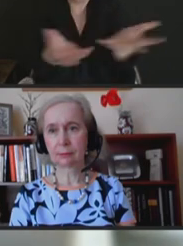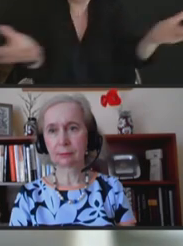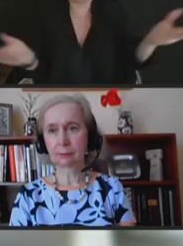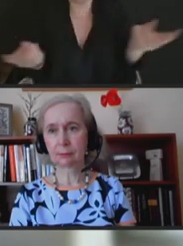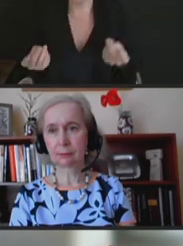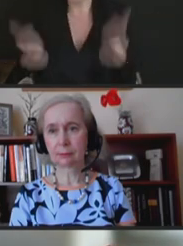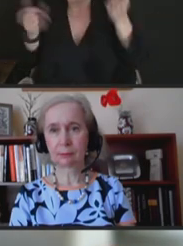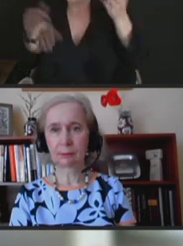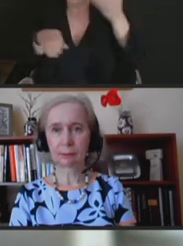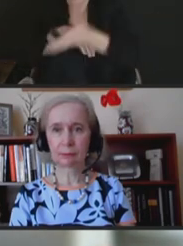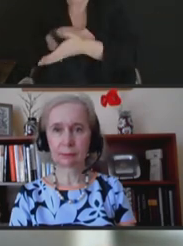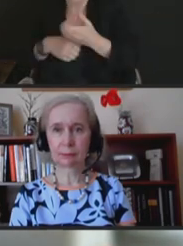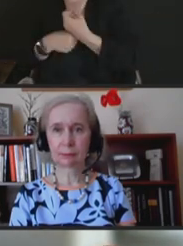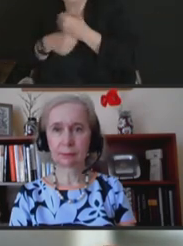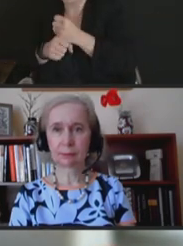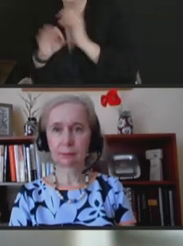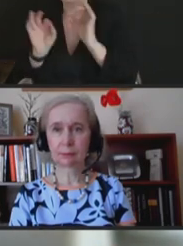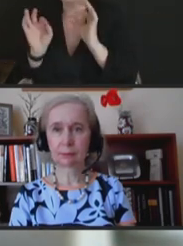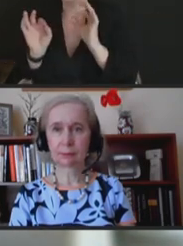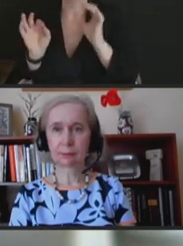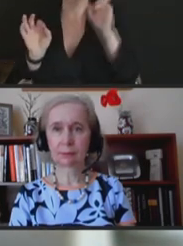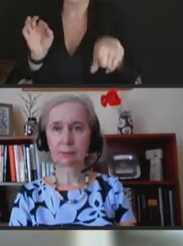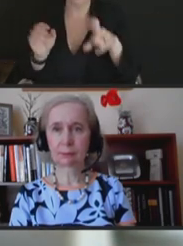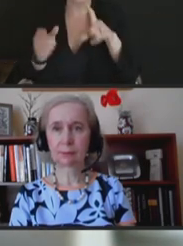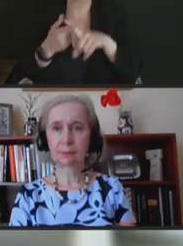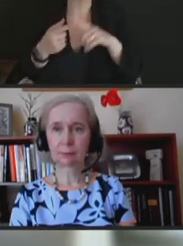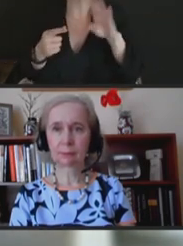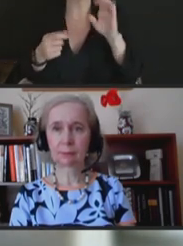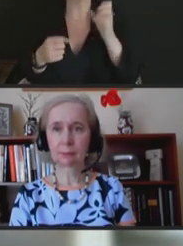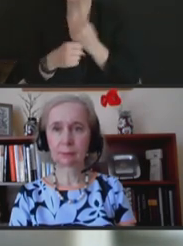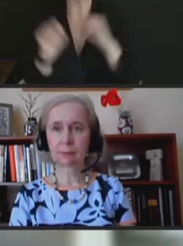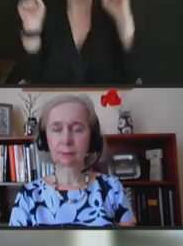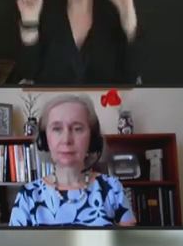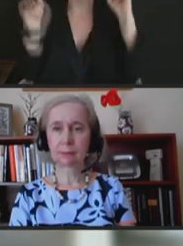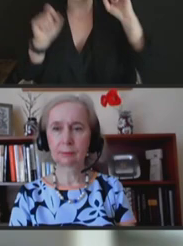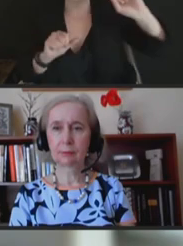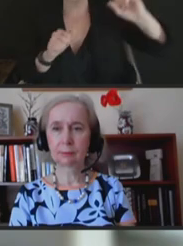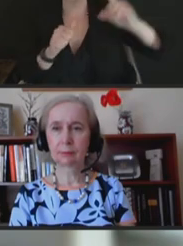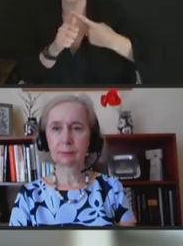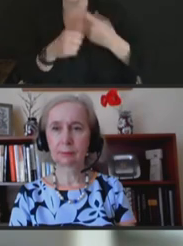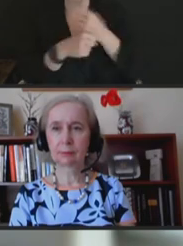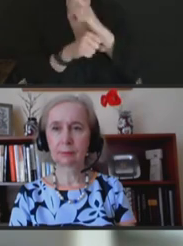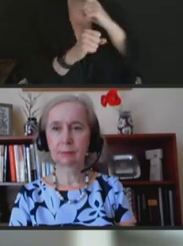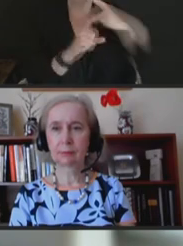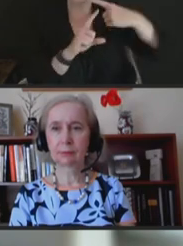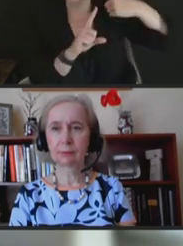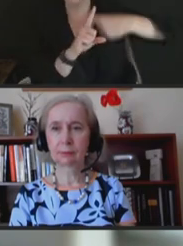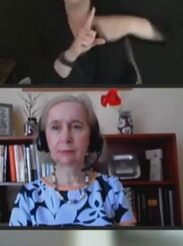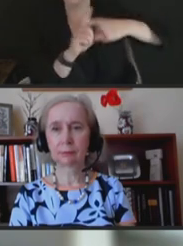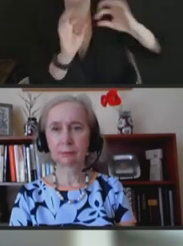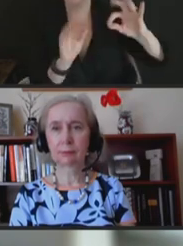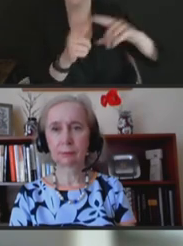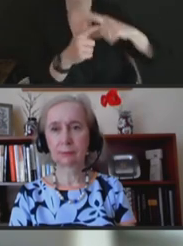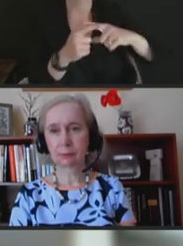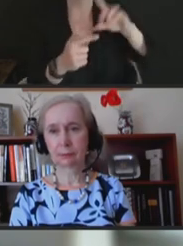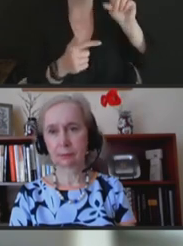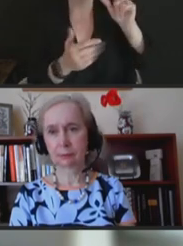a little while. And you have a cost associated, that's sort of the whole cost of getting this vaccine out so quickly.